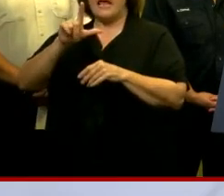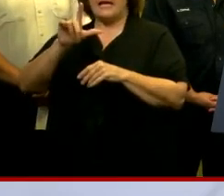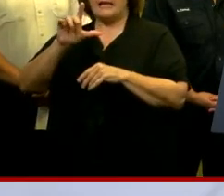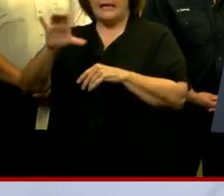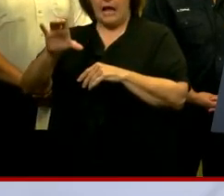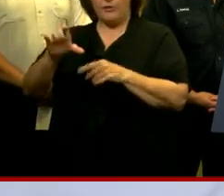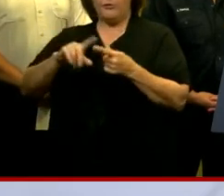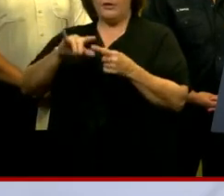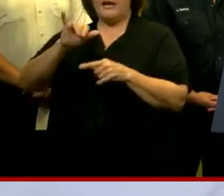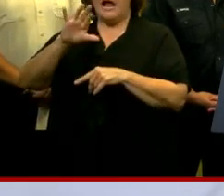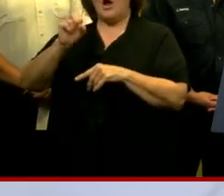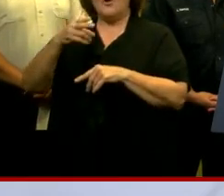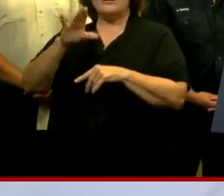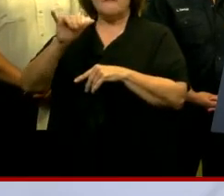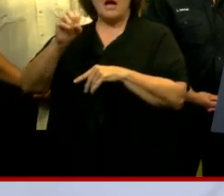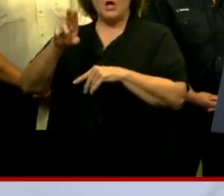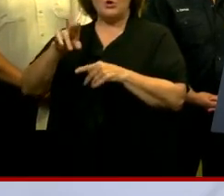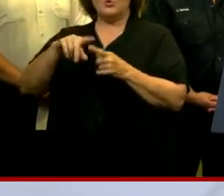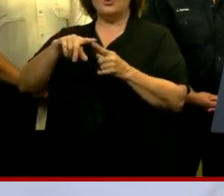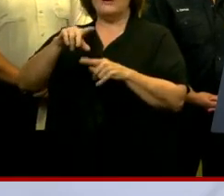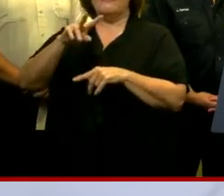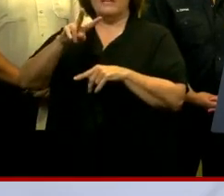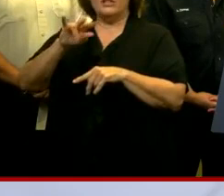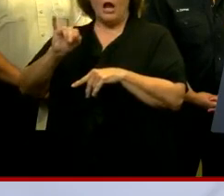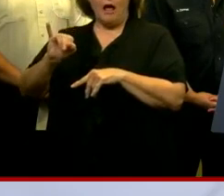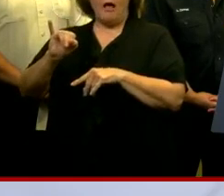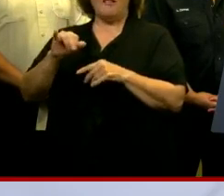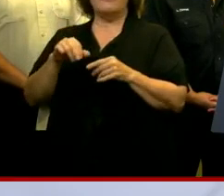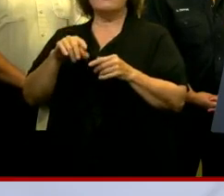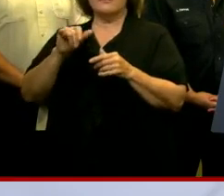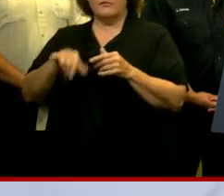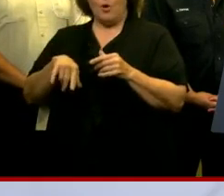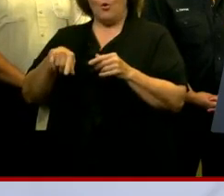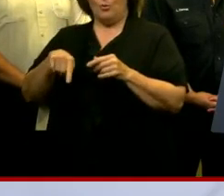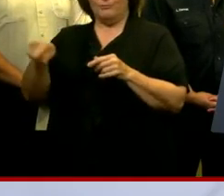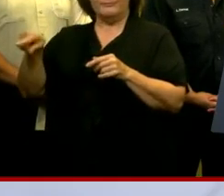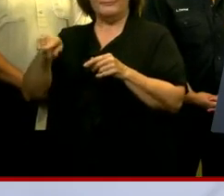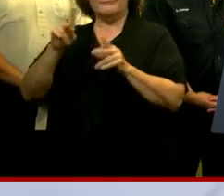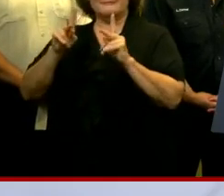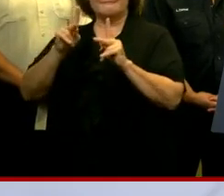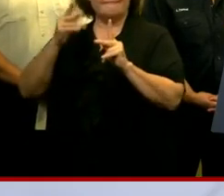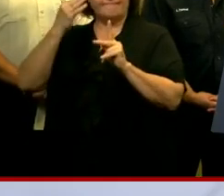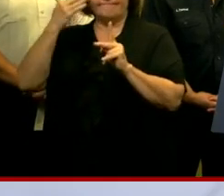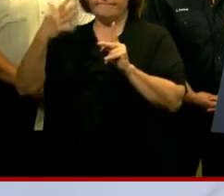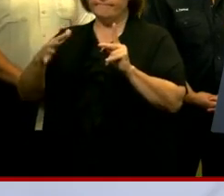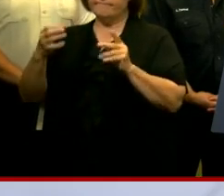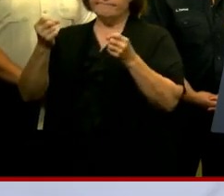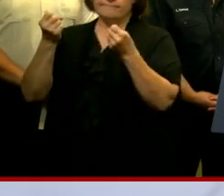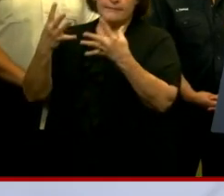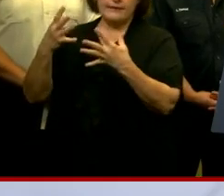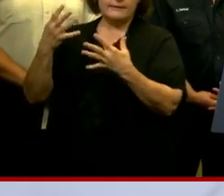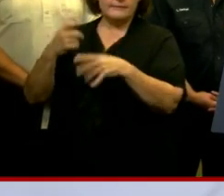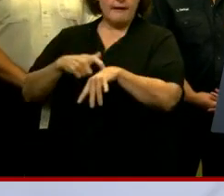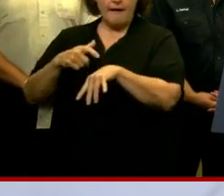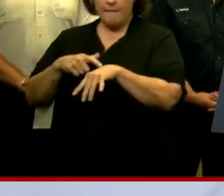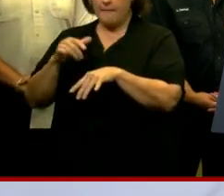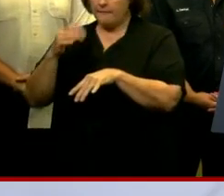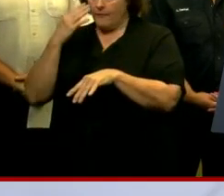Catherine, Irish Bayou, Venetian Isles. These residents are very familiar with the weather and familiar with these situations.